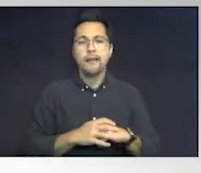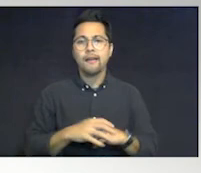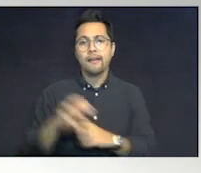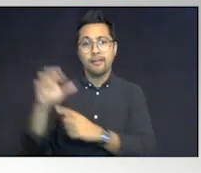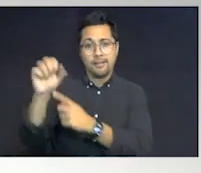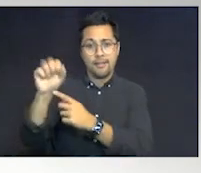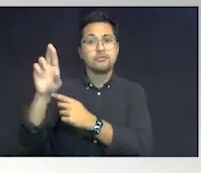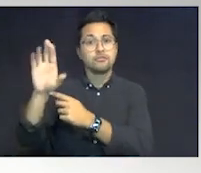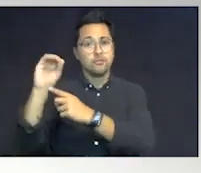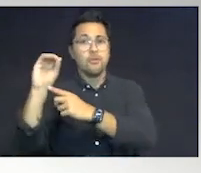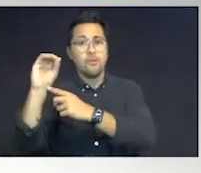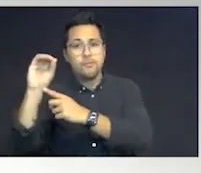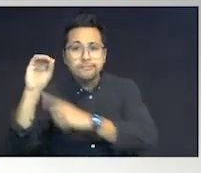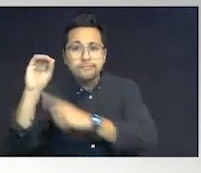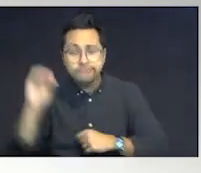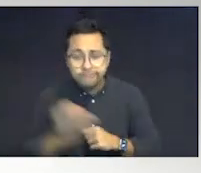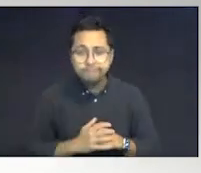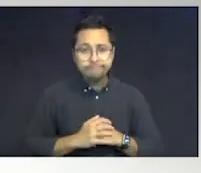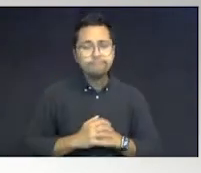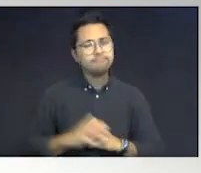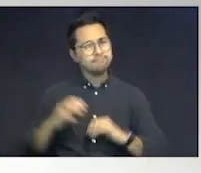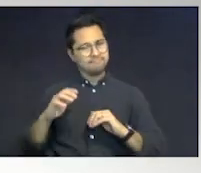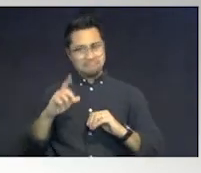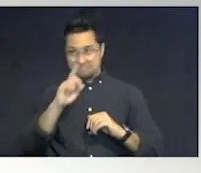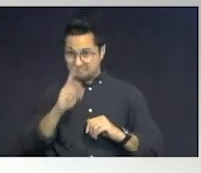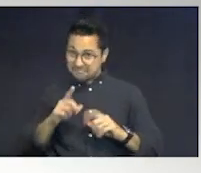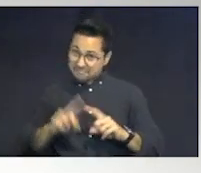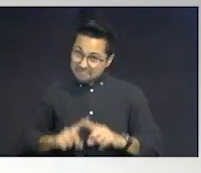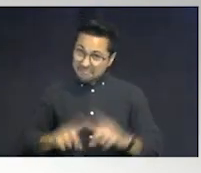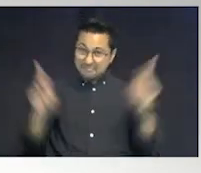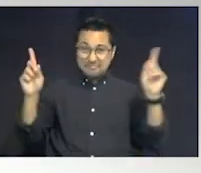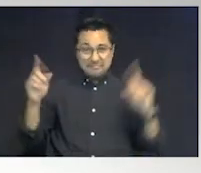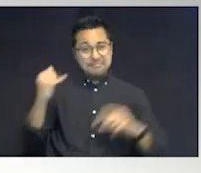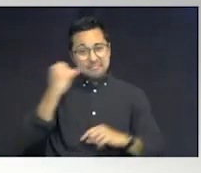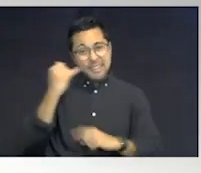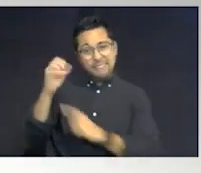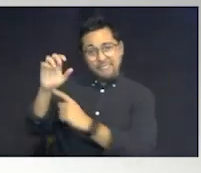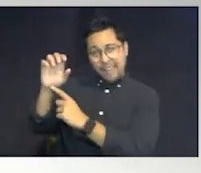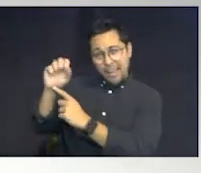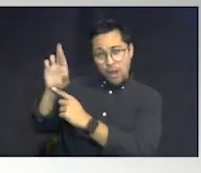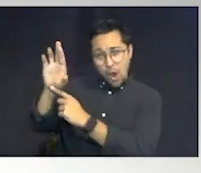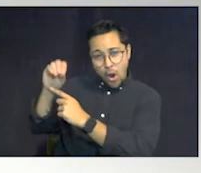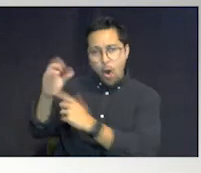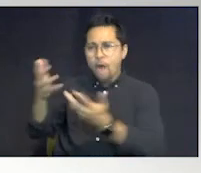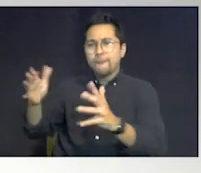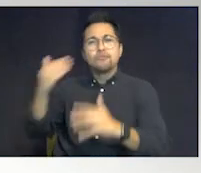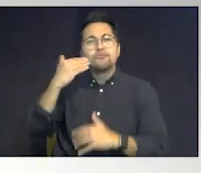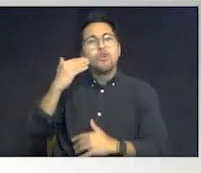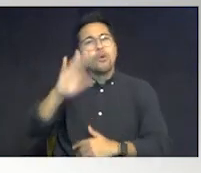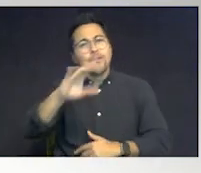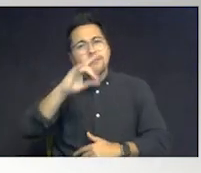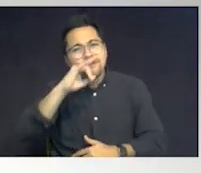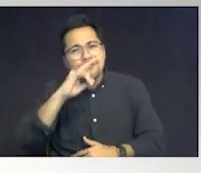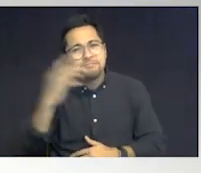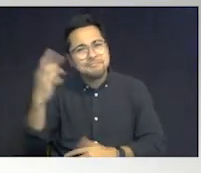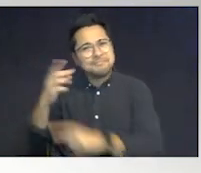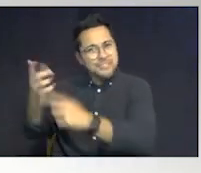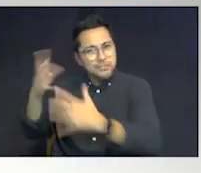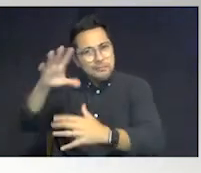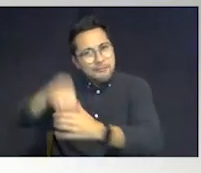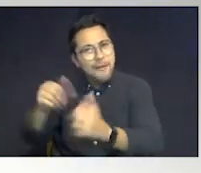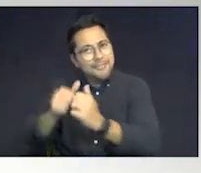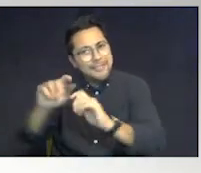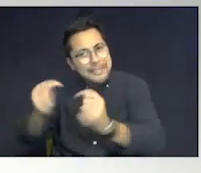S-R-O. How different does that look if S-R-O already knows your kid because he's part of the